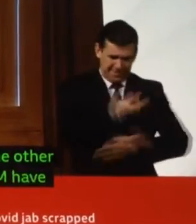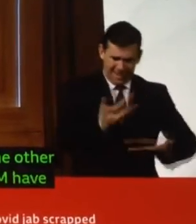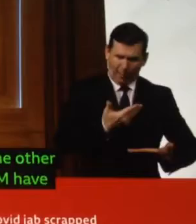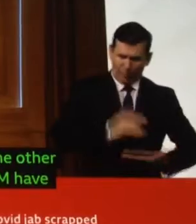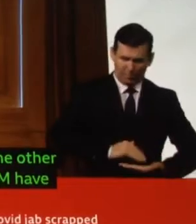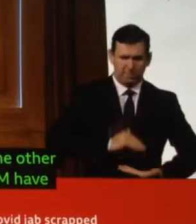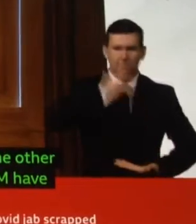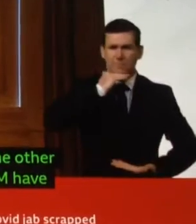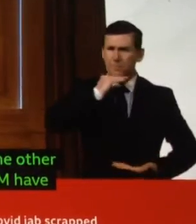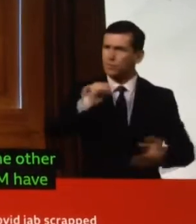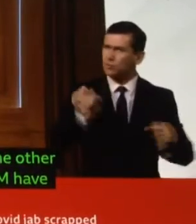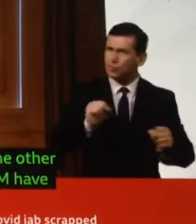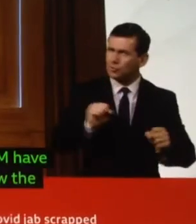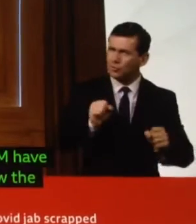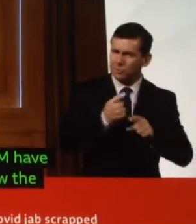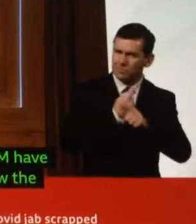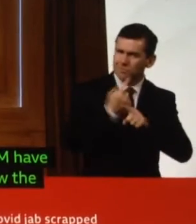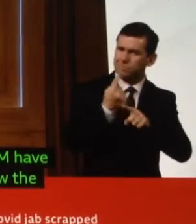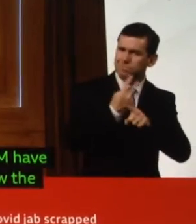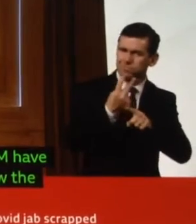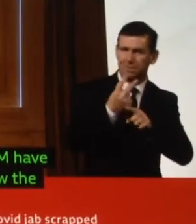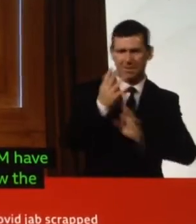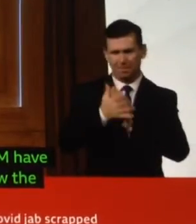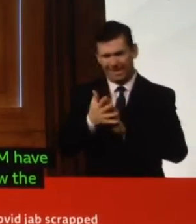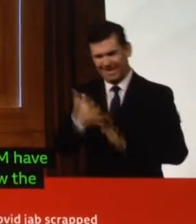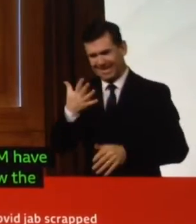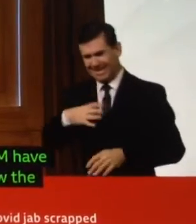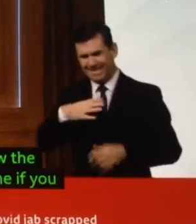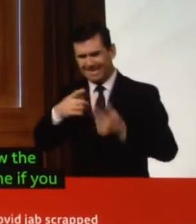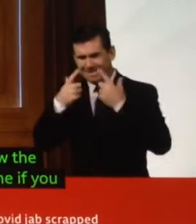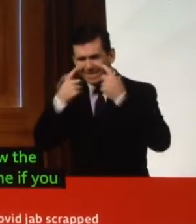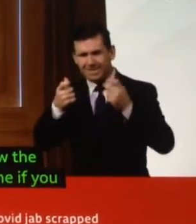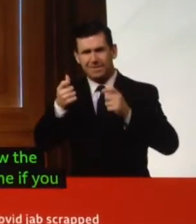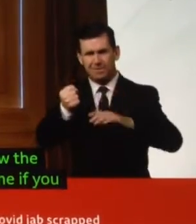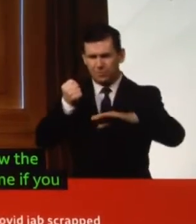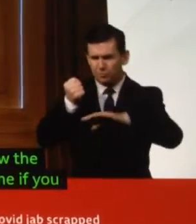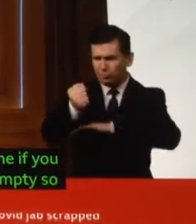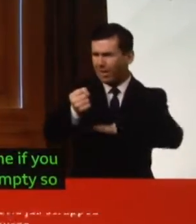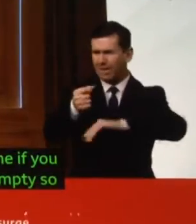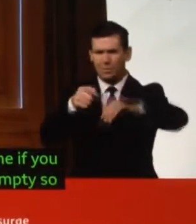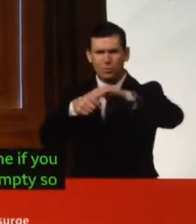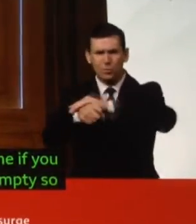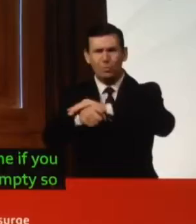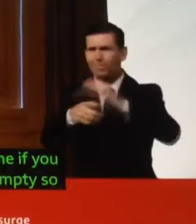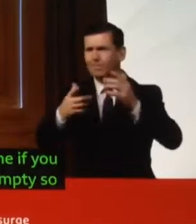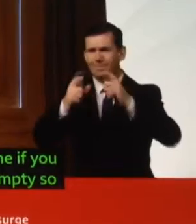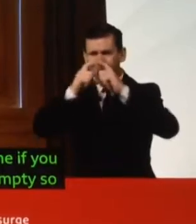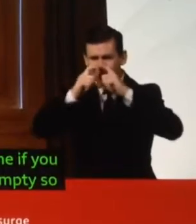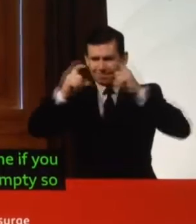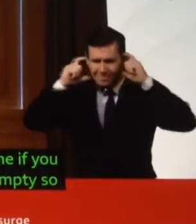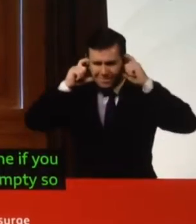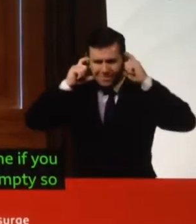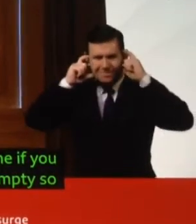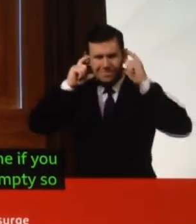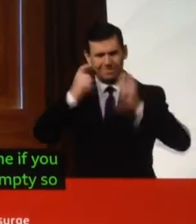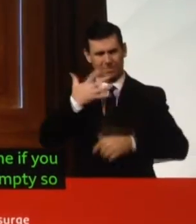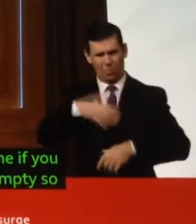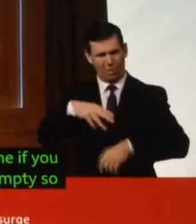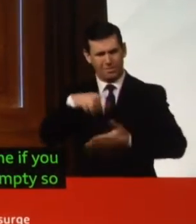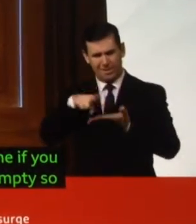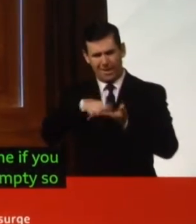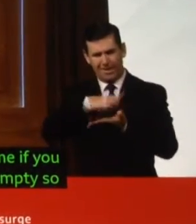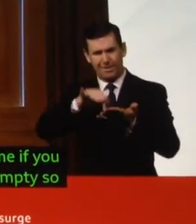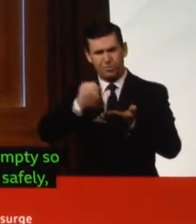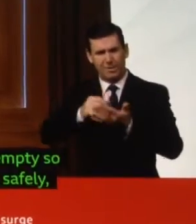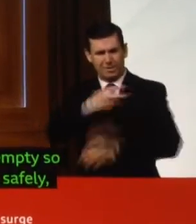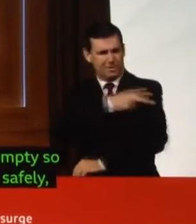We need those trains as empty as possible so essential workers can go in safely. Wear your mask as much as you can. And look after